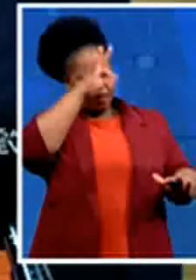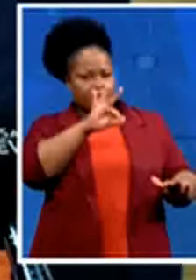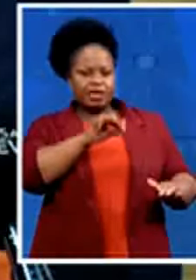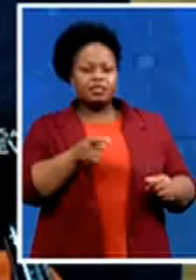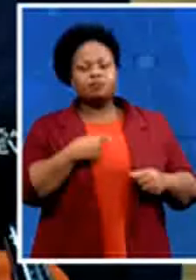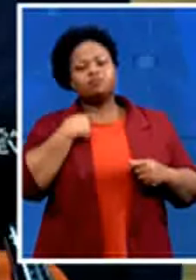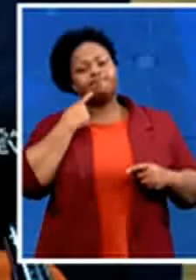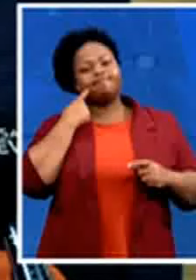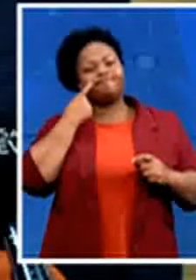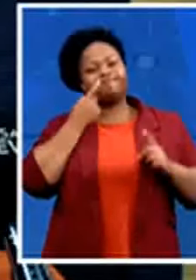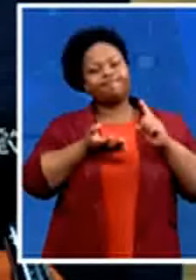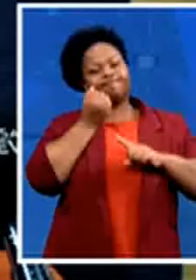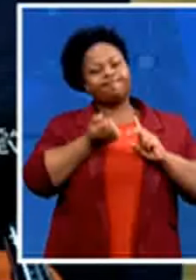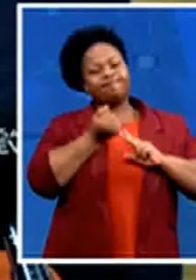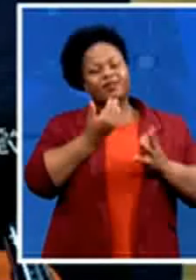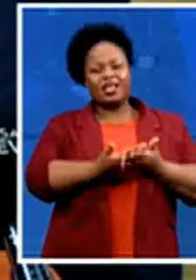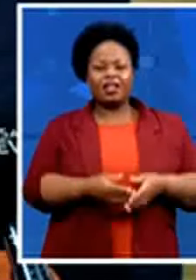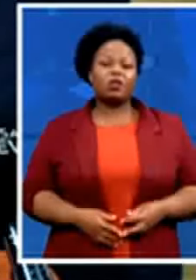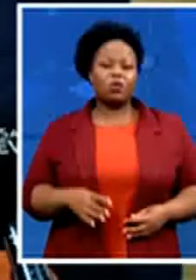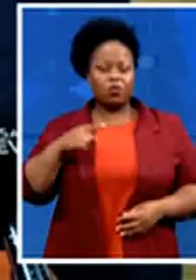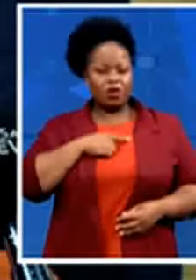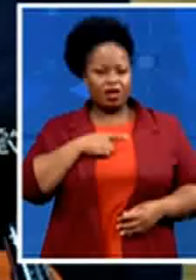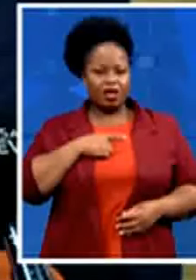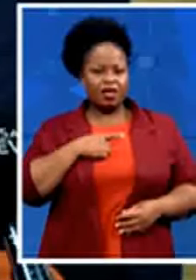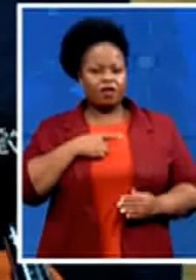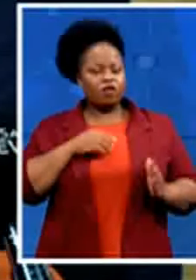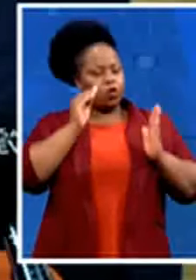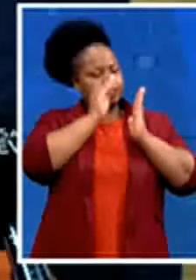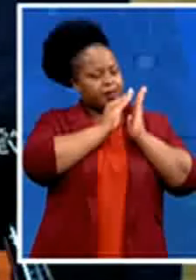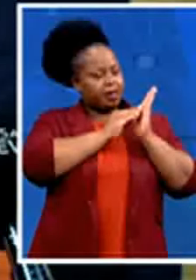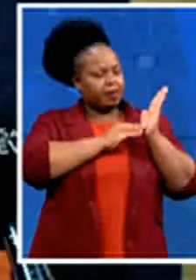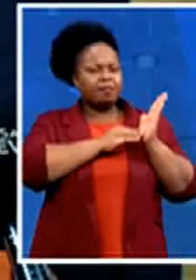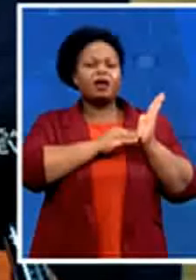they are also based on our experience in many municipalities